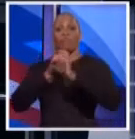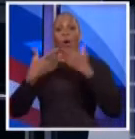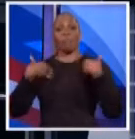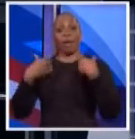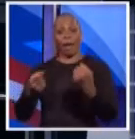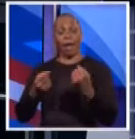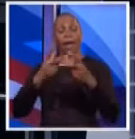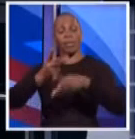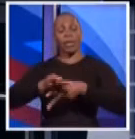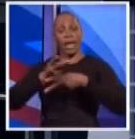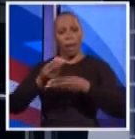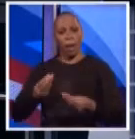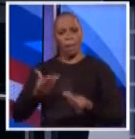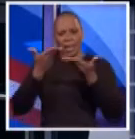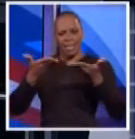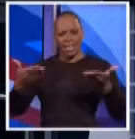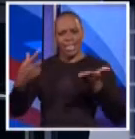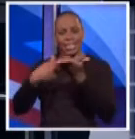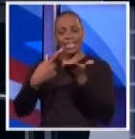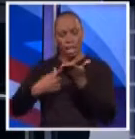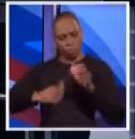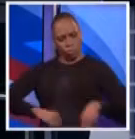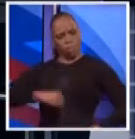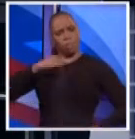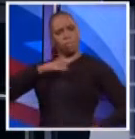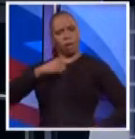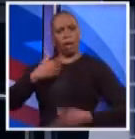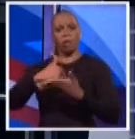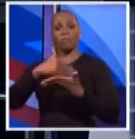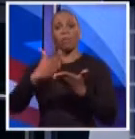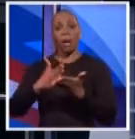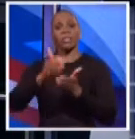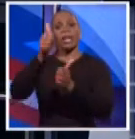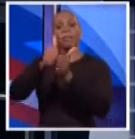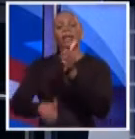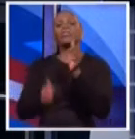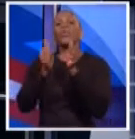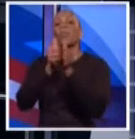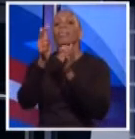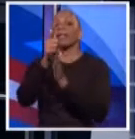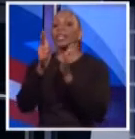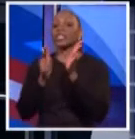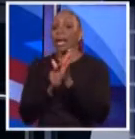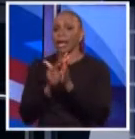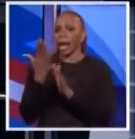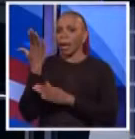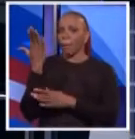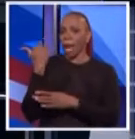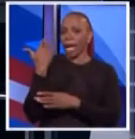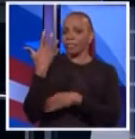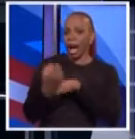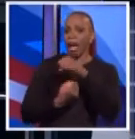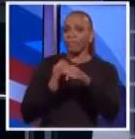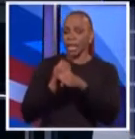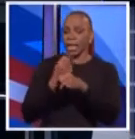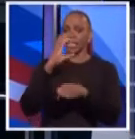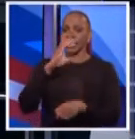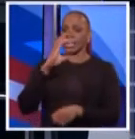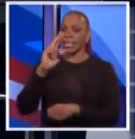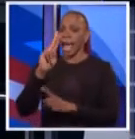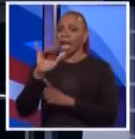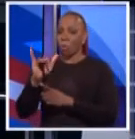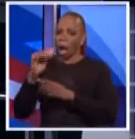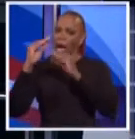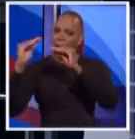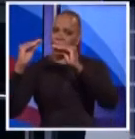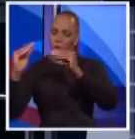talk about. We are proud of that budget. We passed it with the legislature. Now, over the last five years, I taught at CCNY. Yes, I was